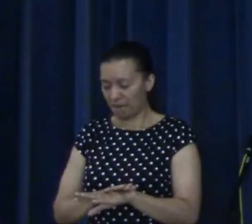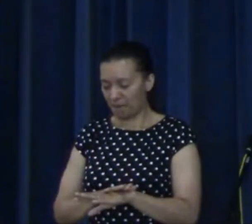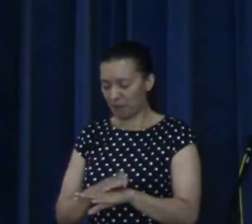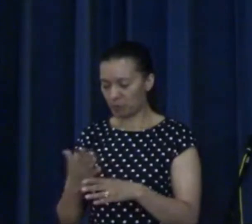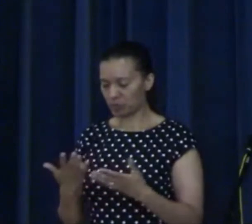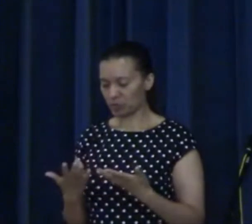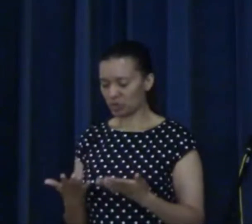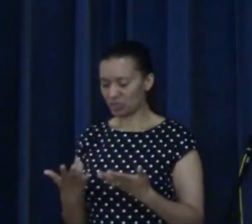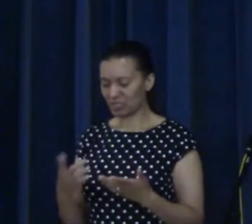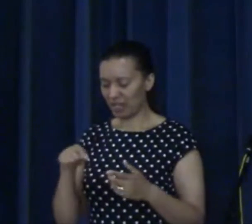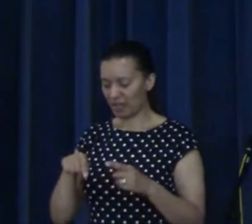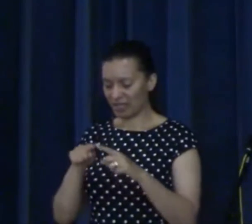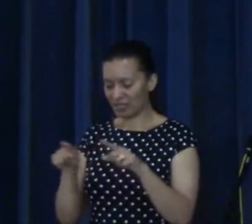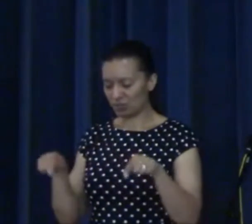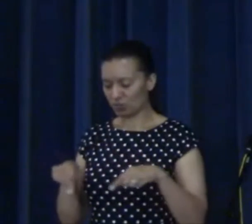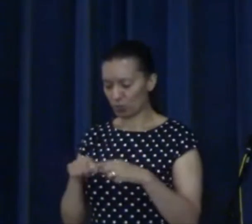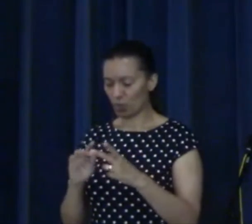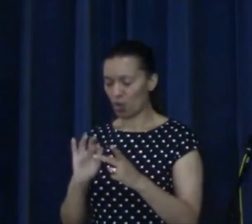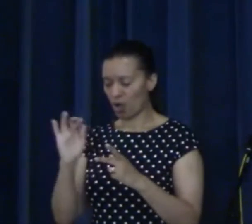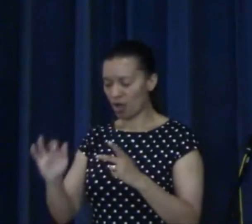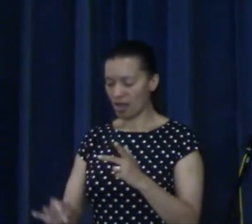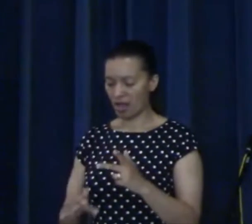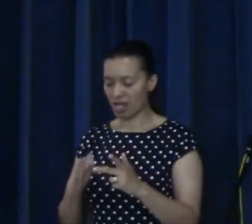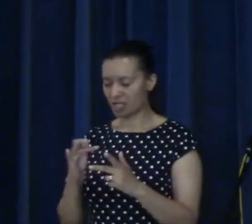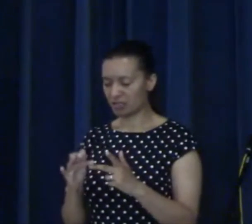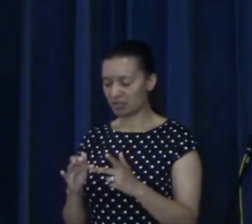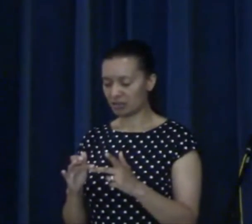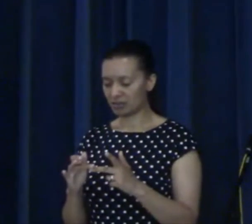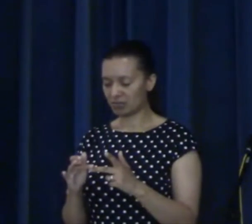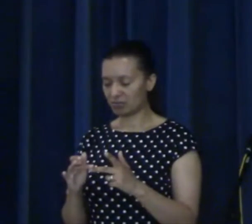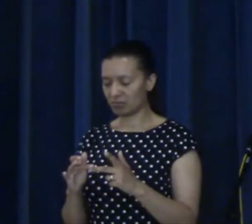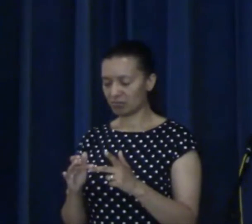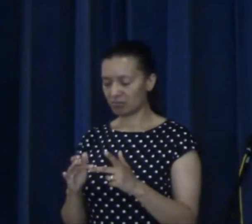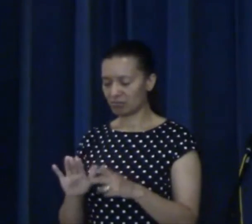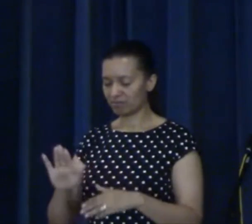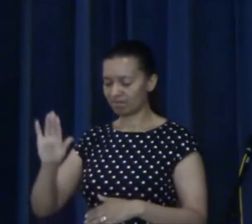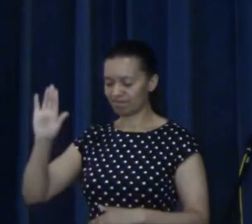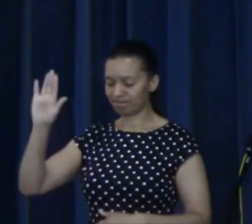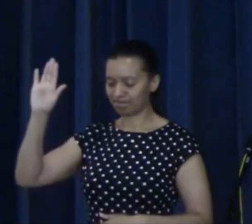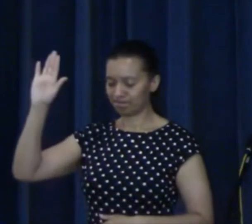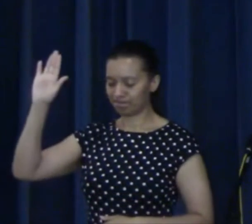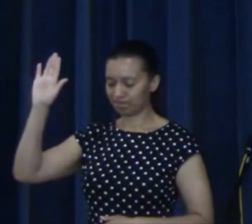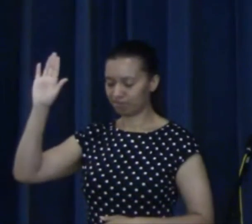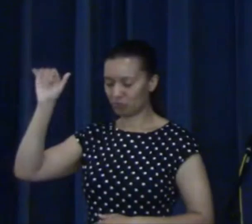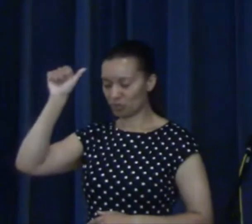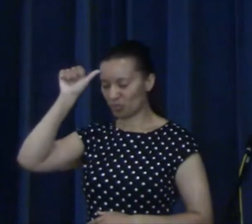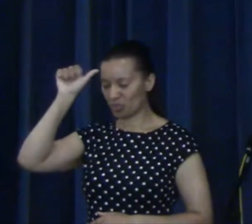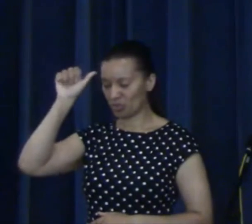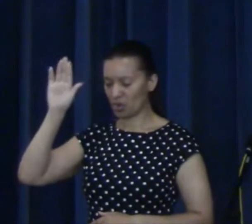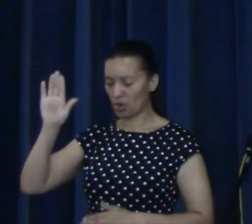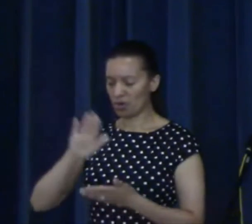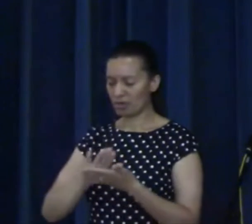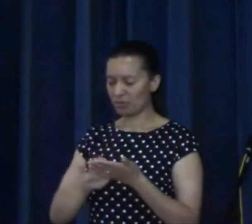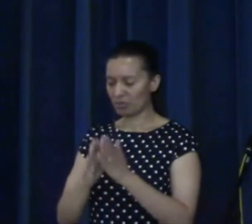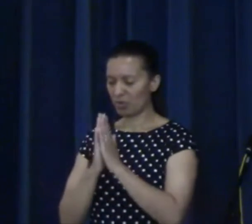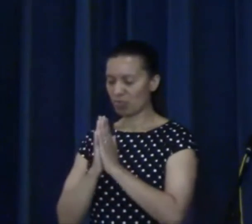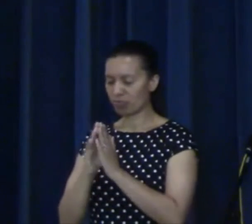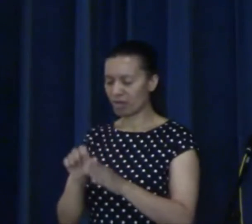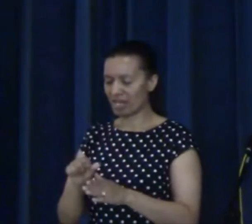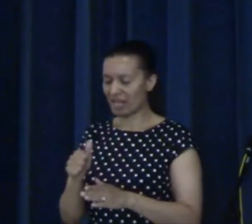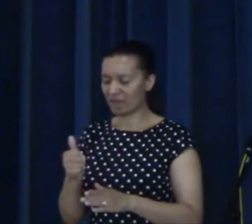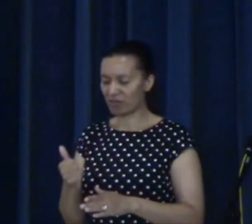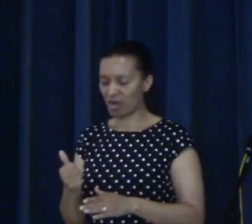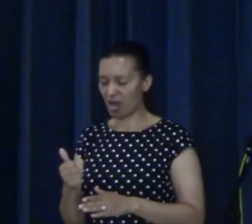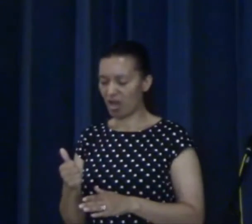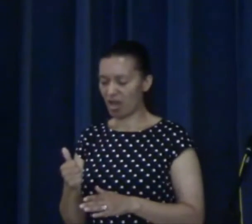today in this room or online I'd love you to raise your hand just so we know and we can pray with you afterwards and we